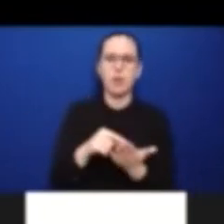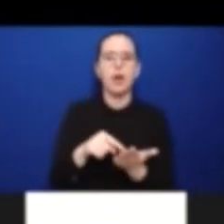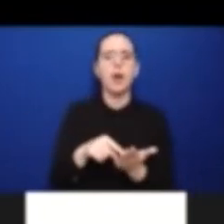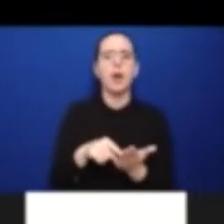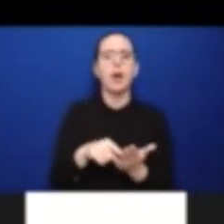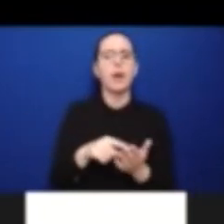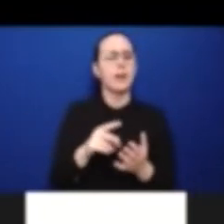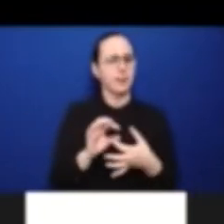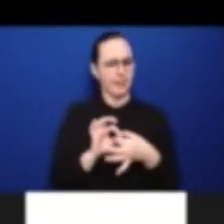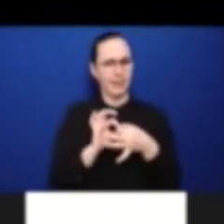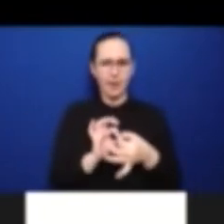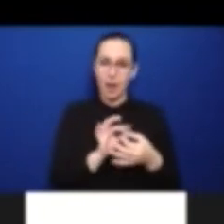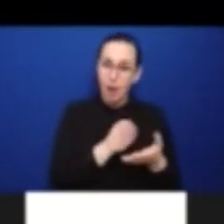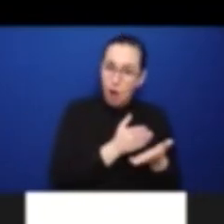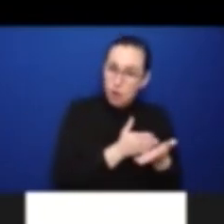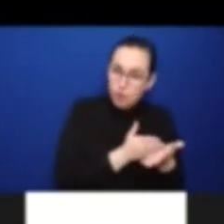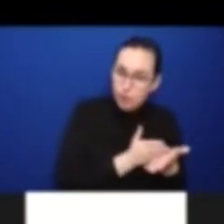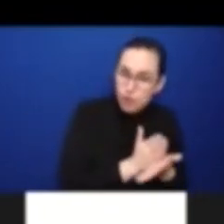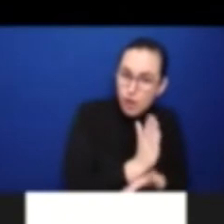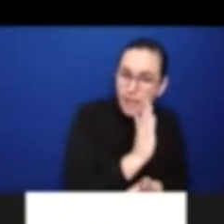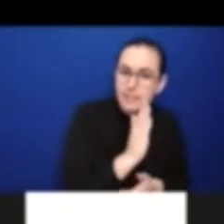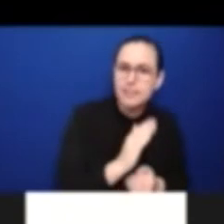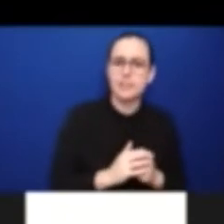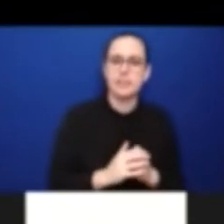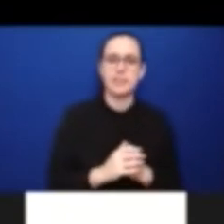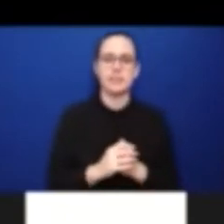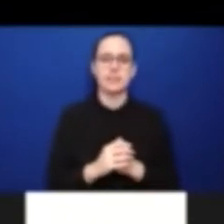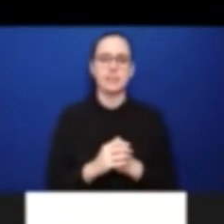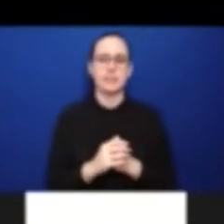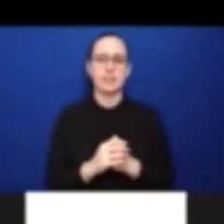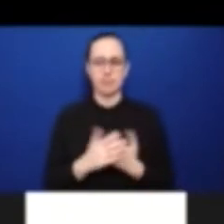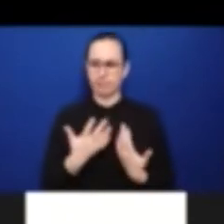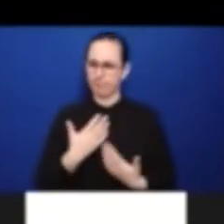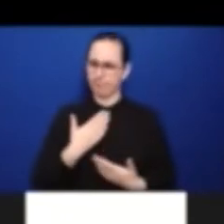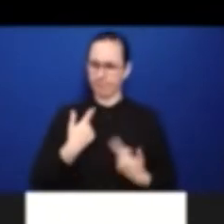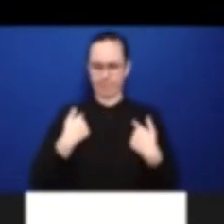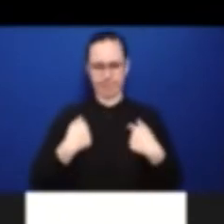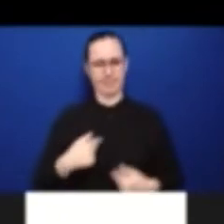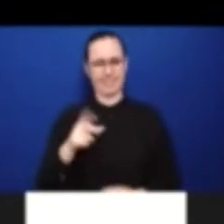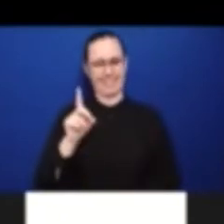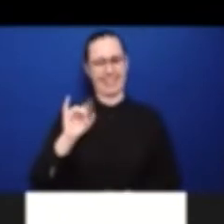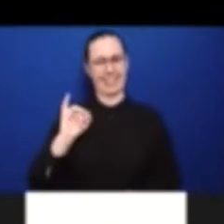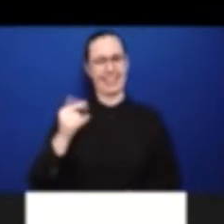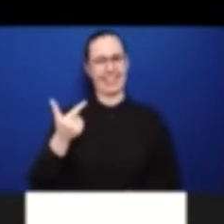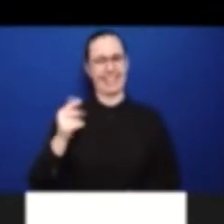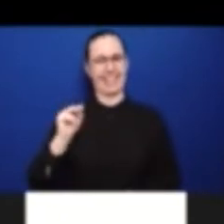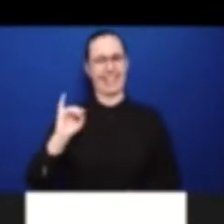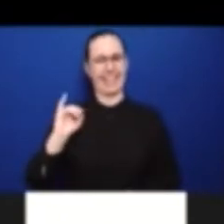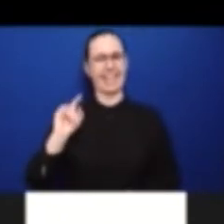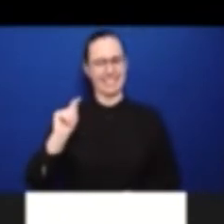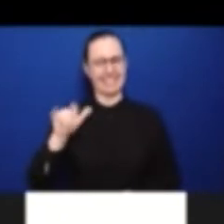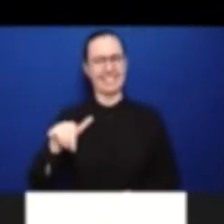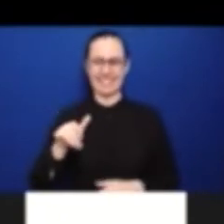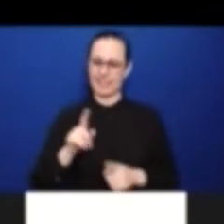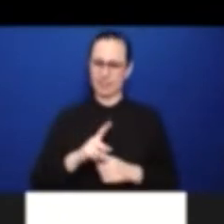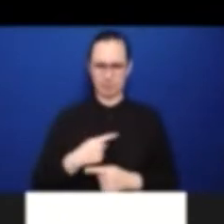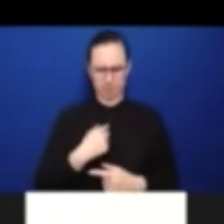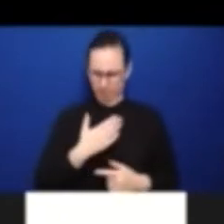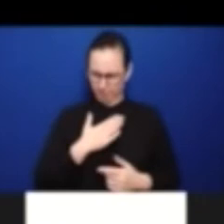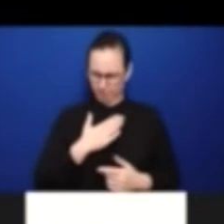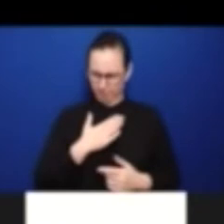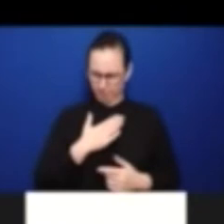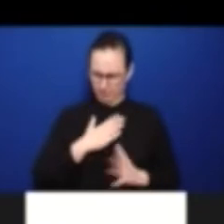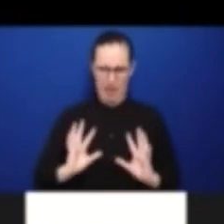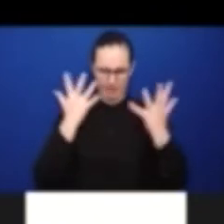victimhood and assistance and charity. So then once we got those